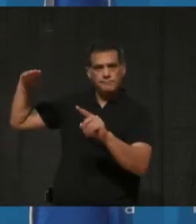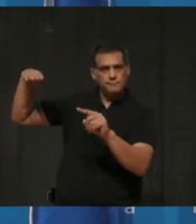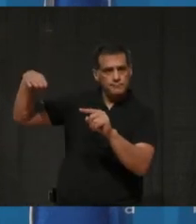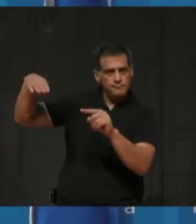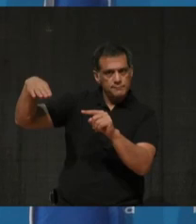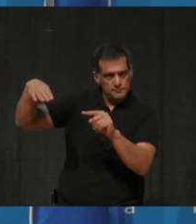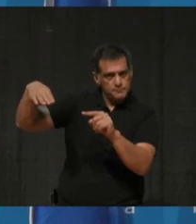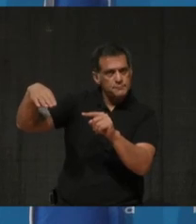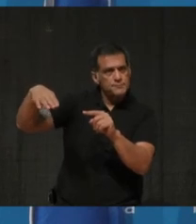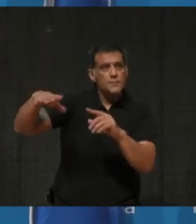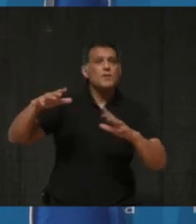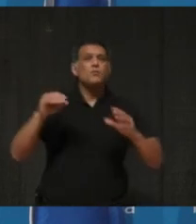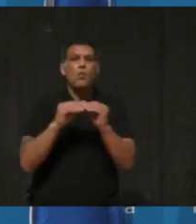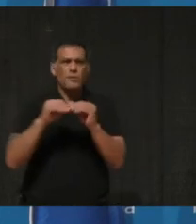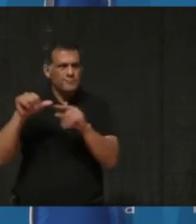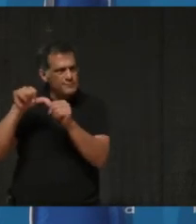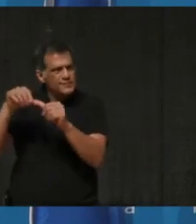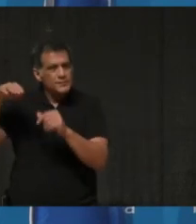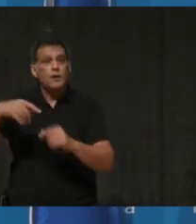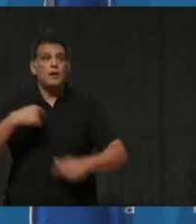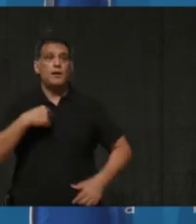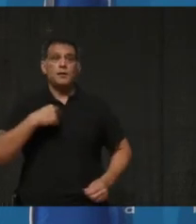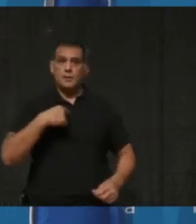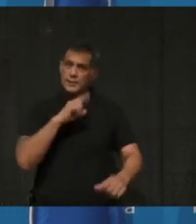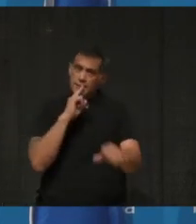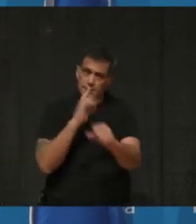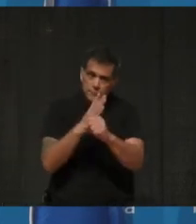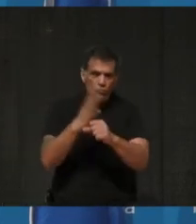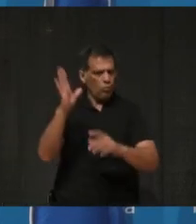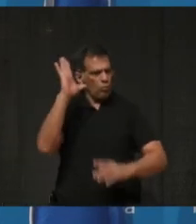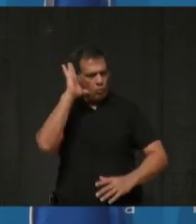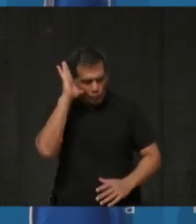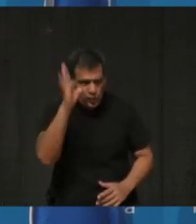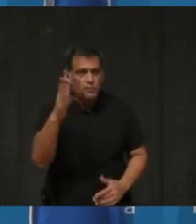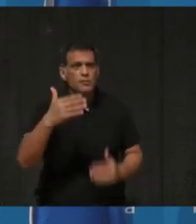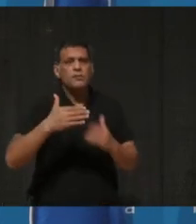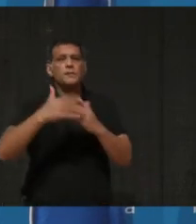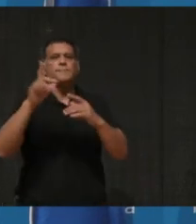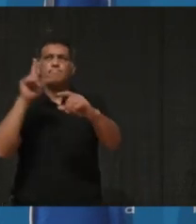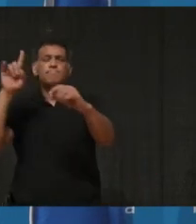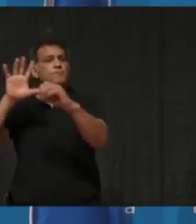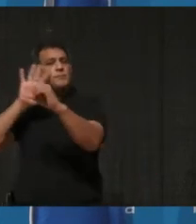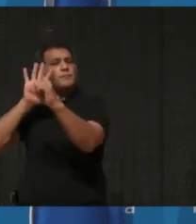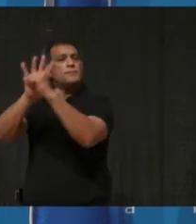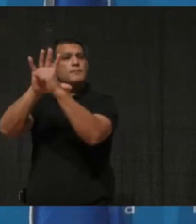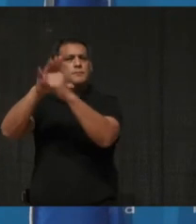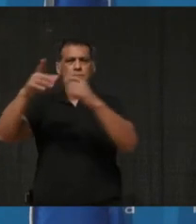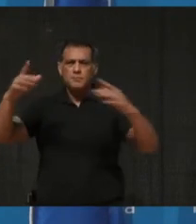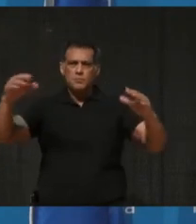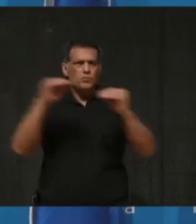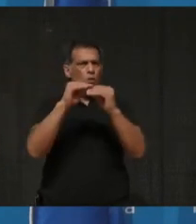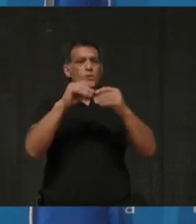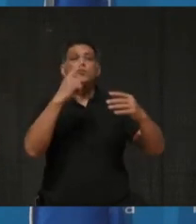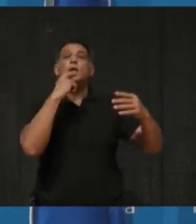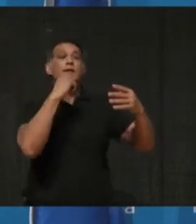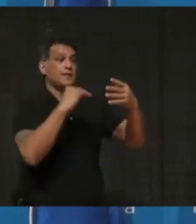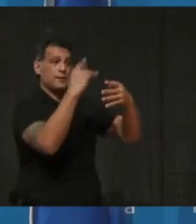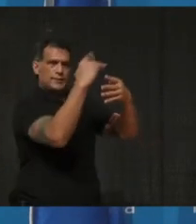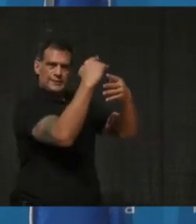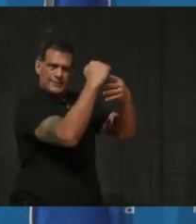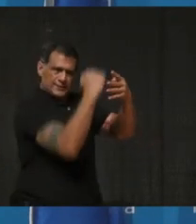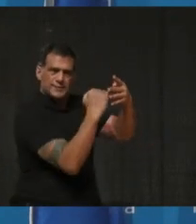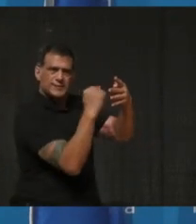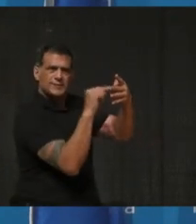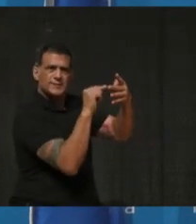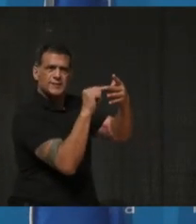You have a commitment from me that I will push for Mississauga, into the red zone on March 9th, unless we see a sudden